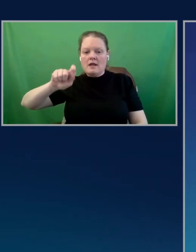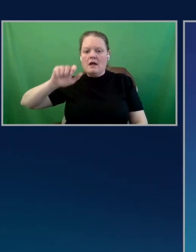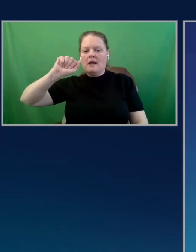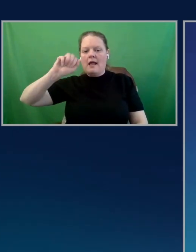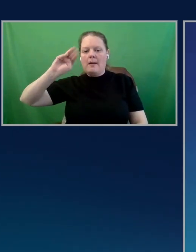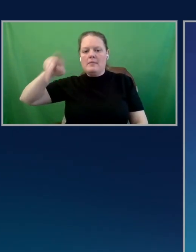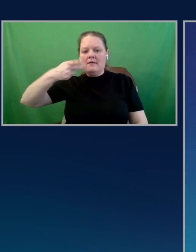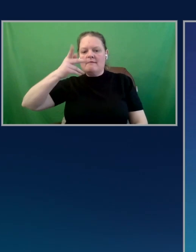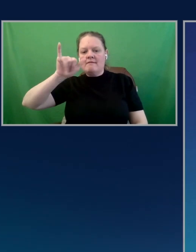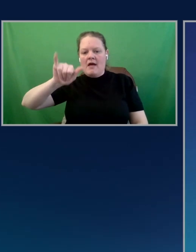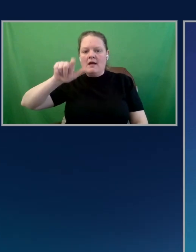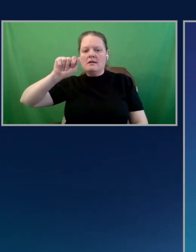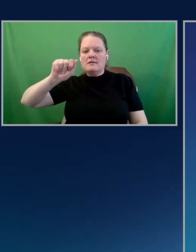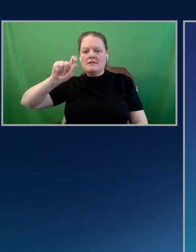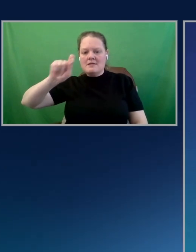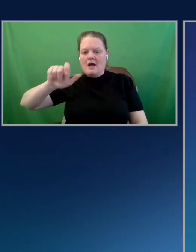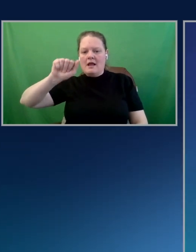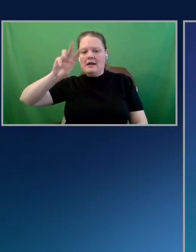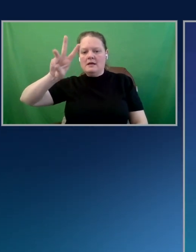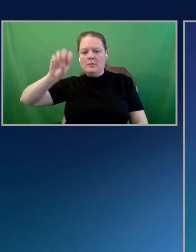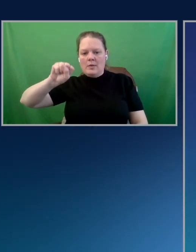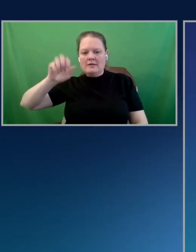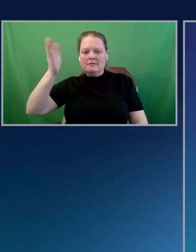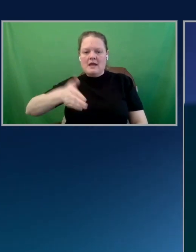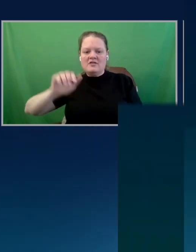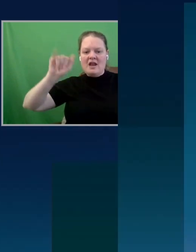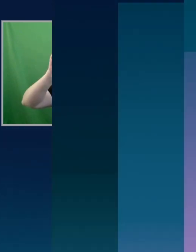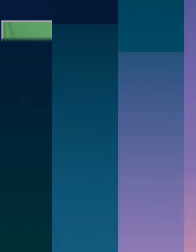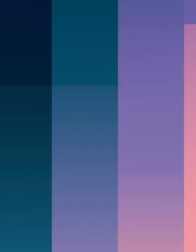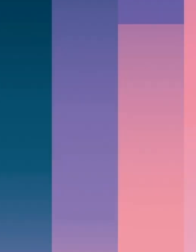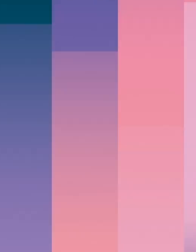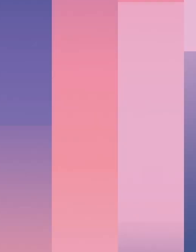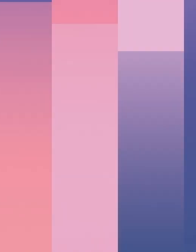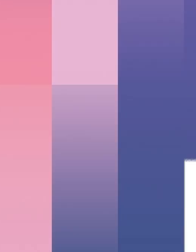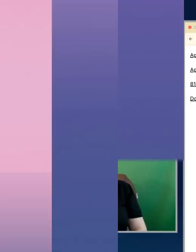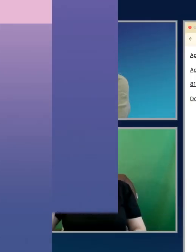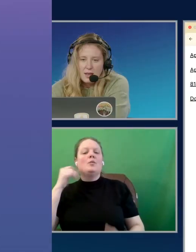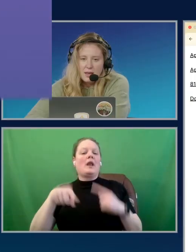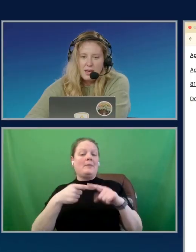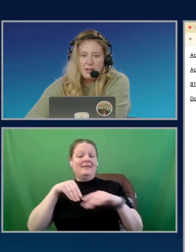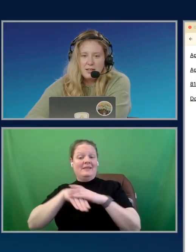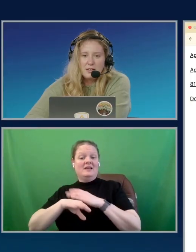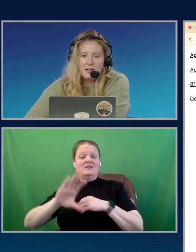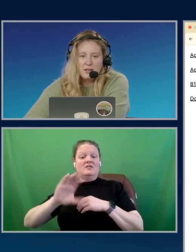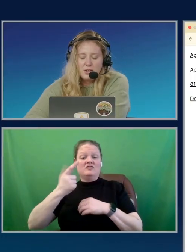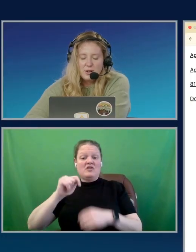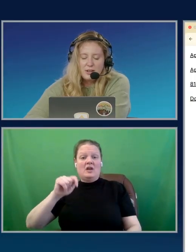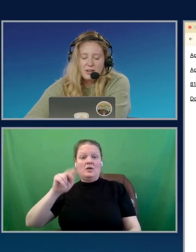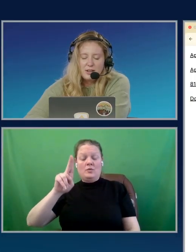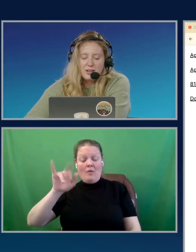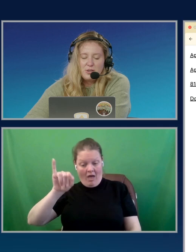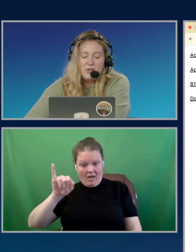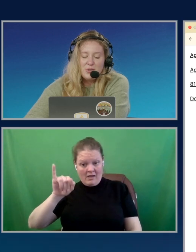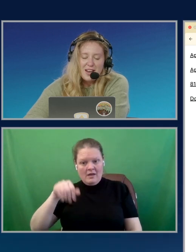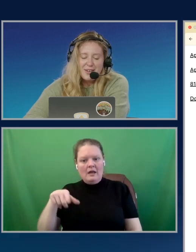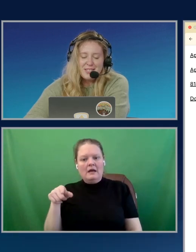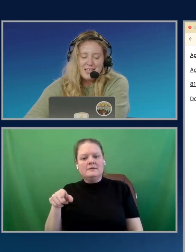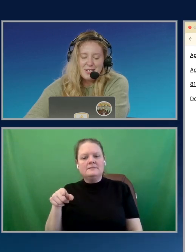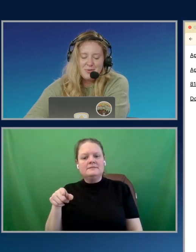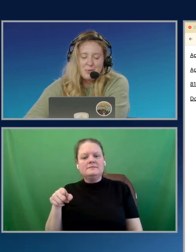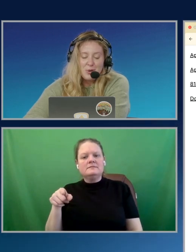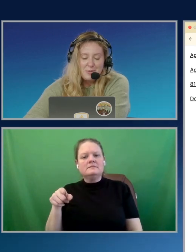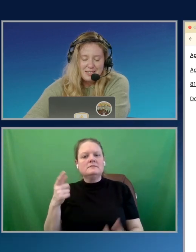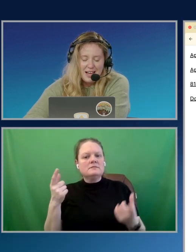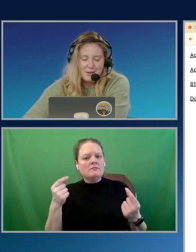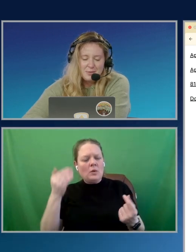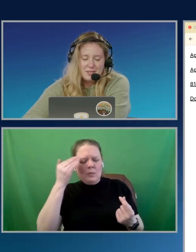So you can see now that when I'm in this chat UI, it knew that I was